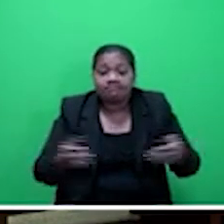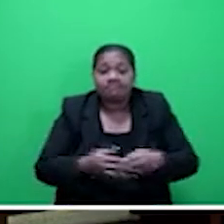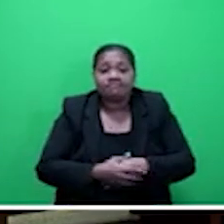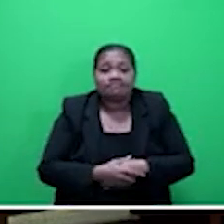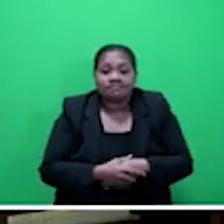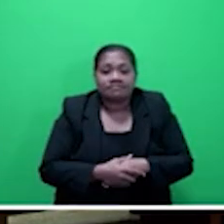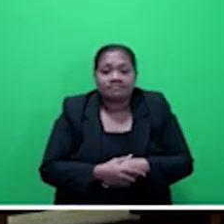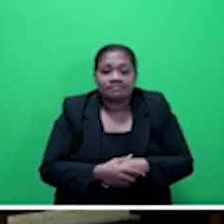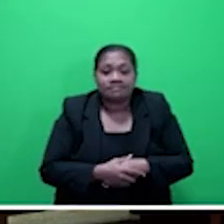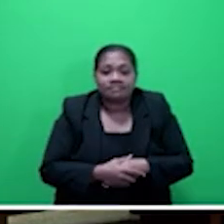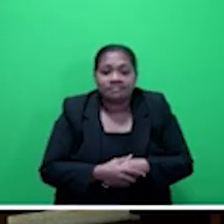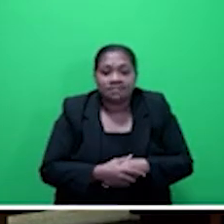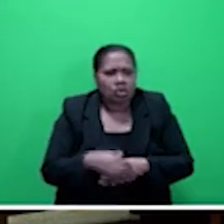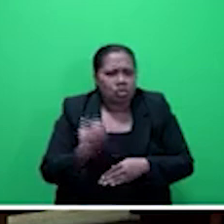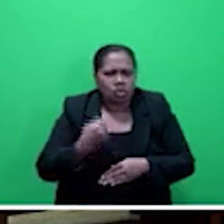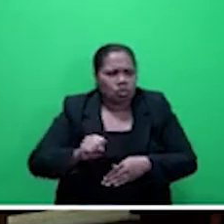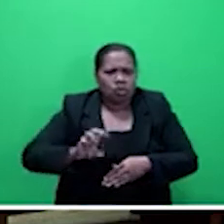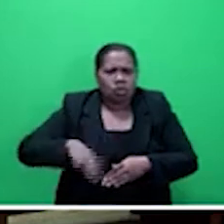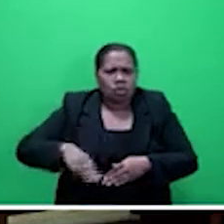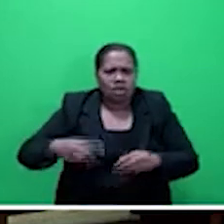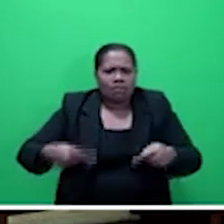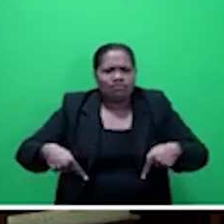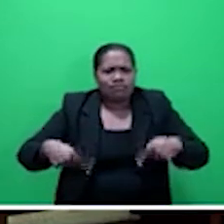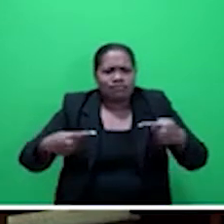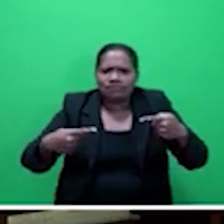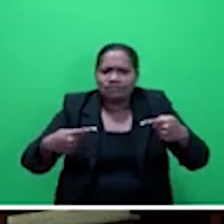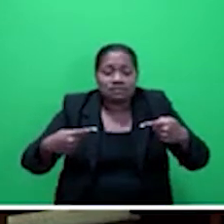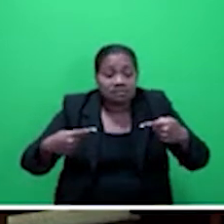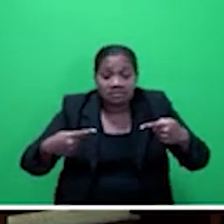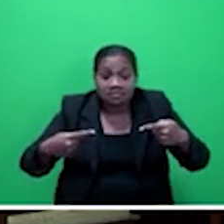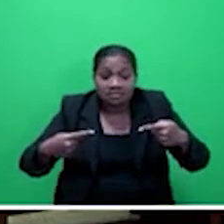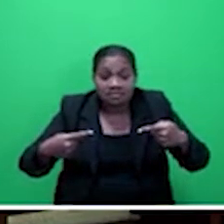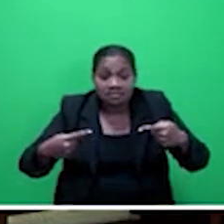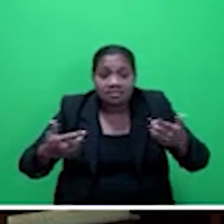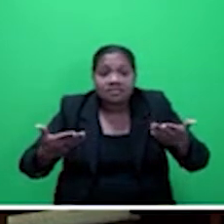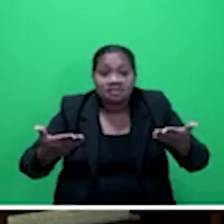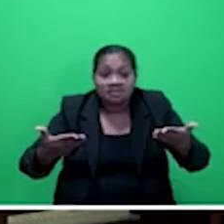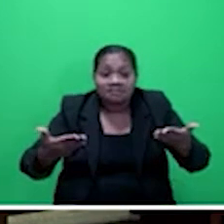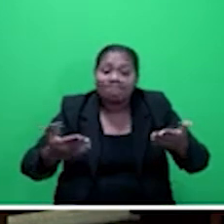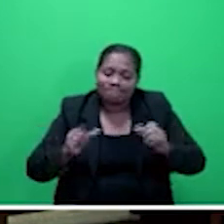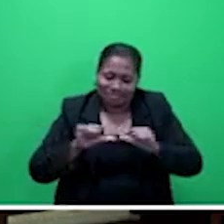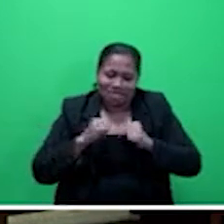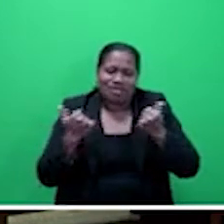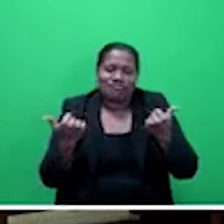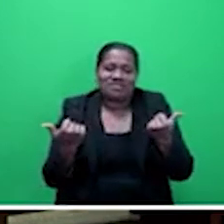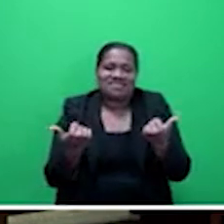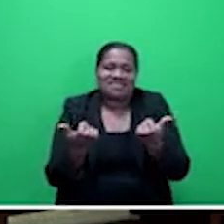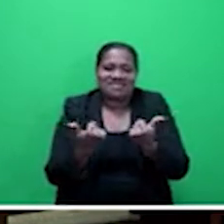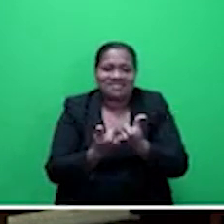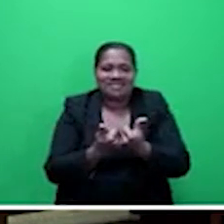As no member opposes, the motion is agreed to unanimously.